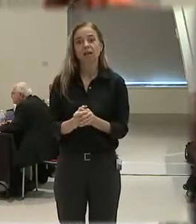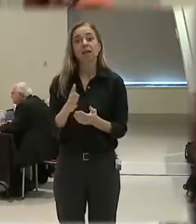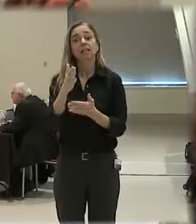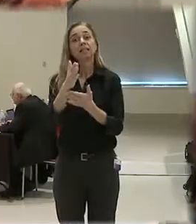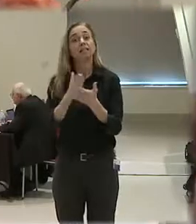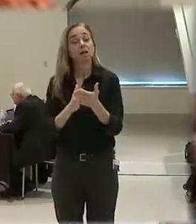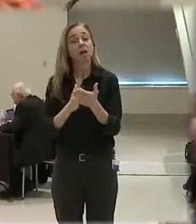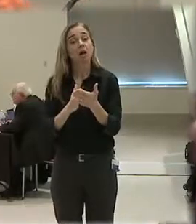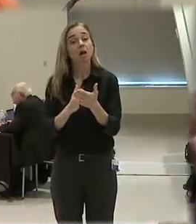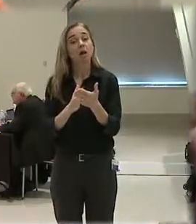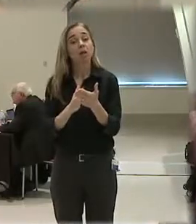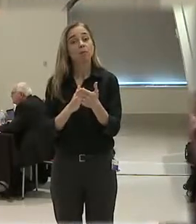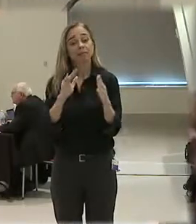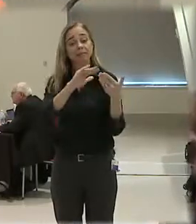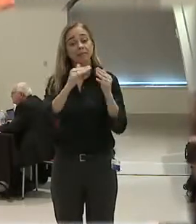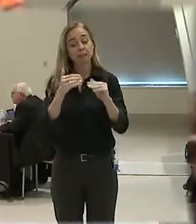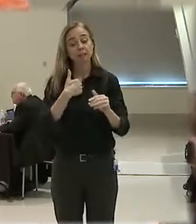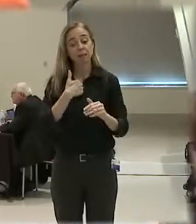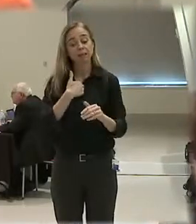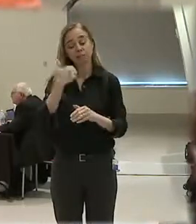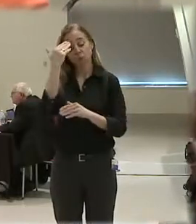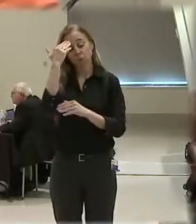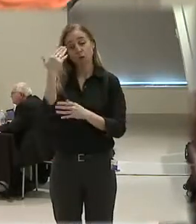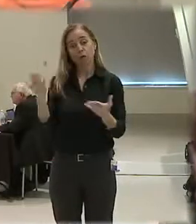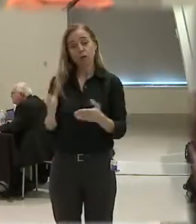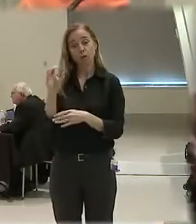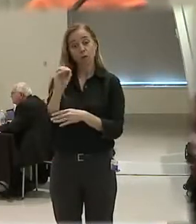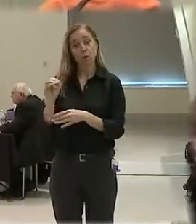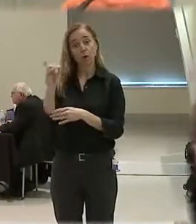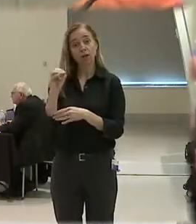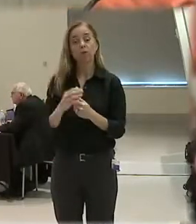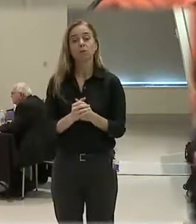that I'm familiar with in Ohio that I think do a good job.